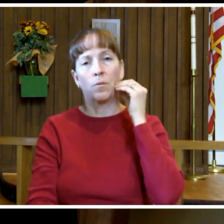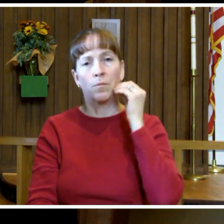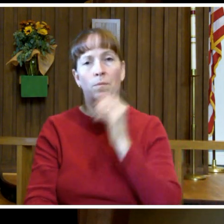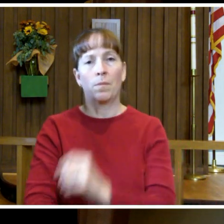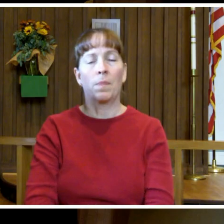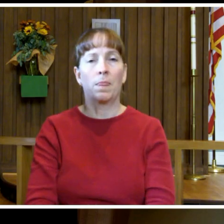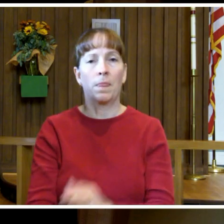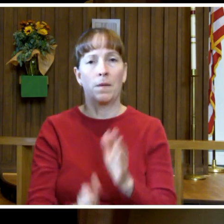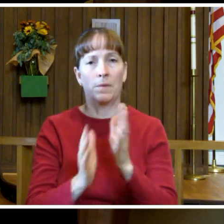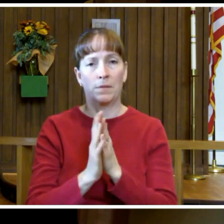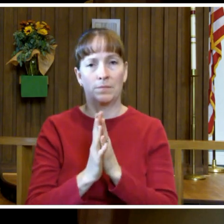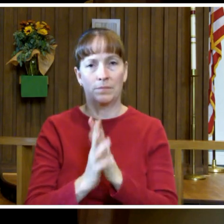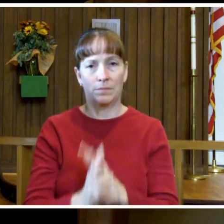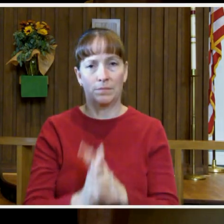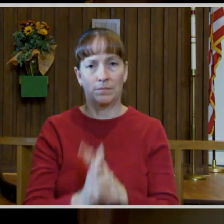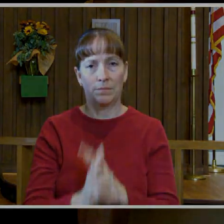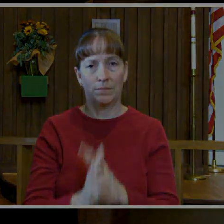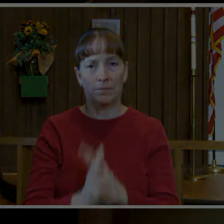Amen.